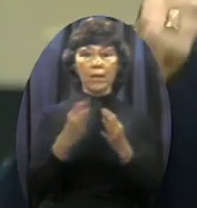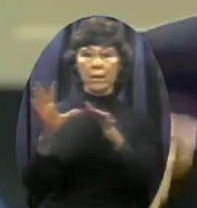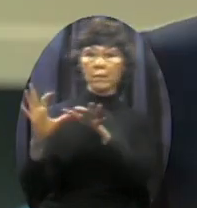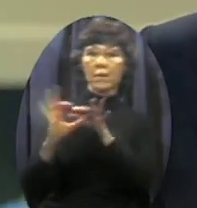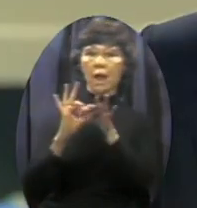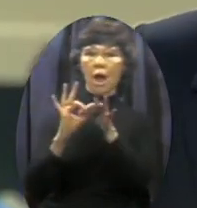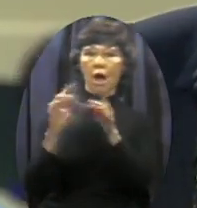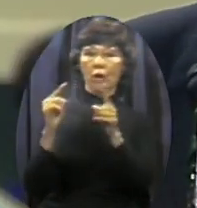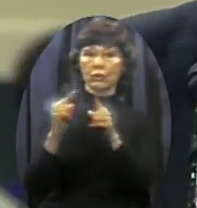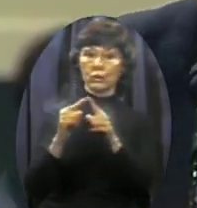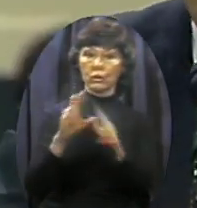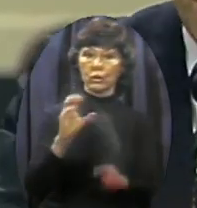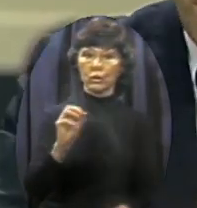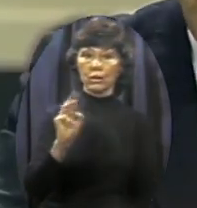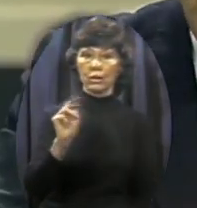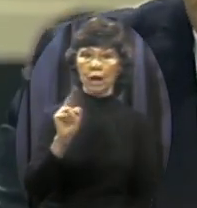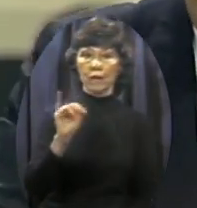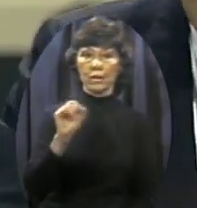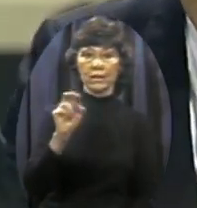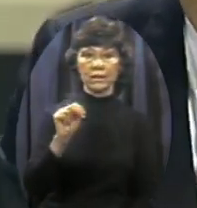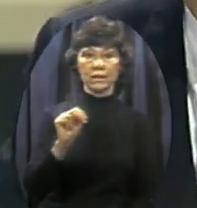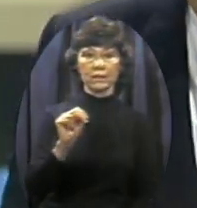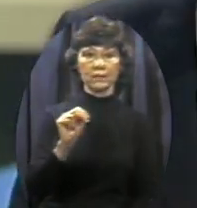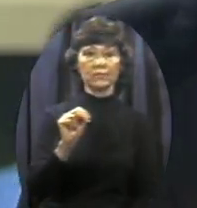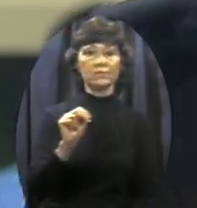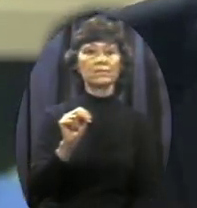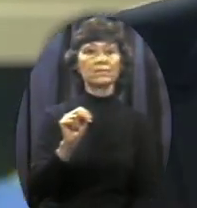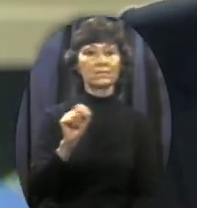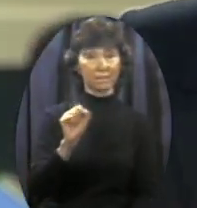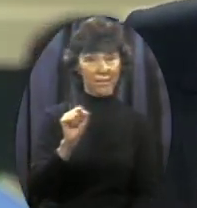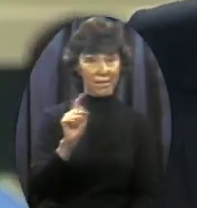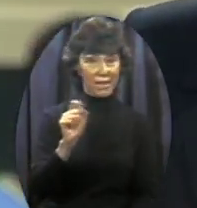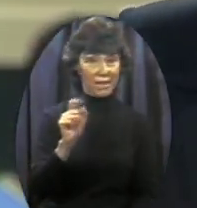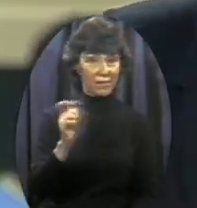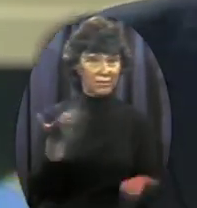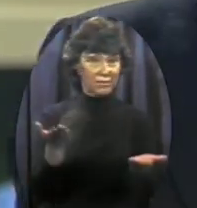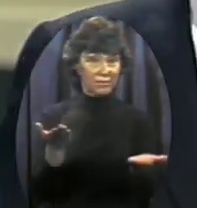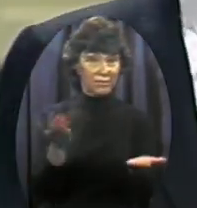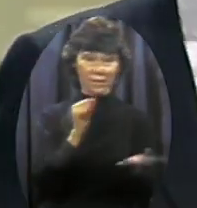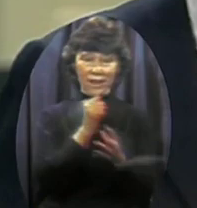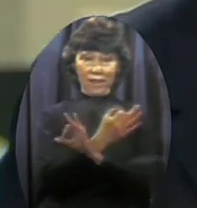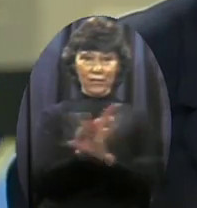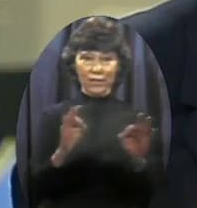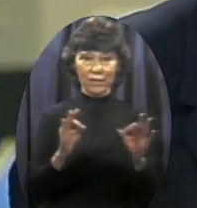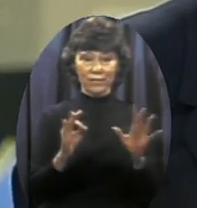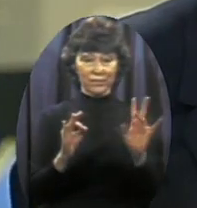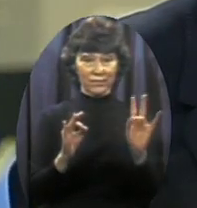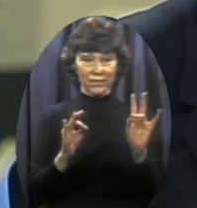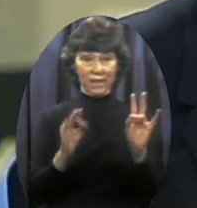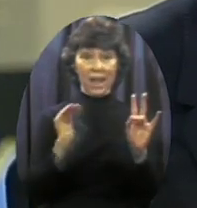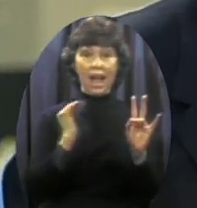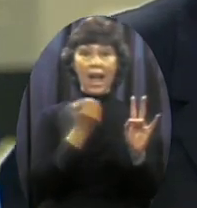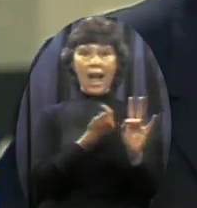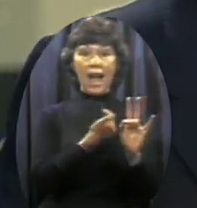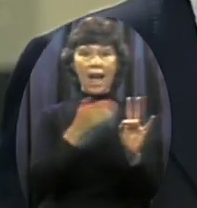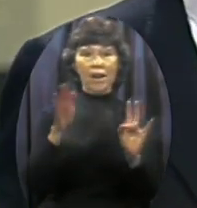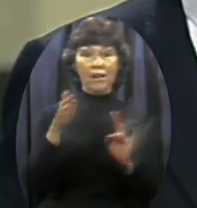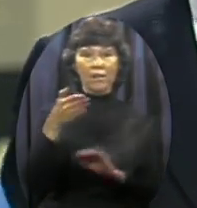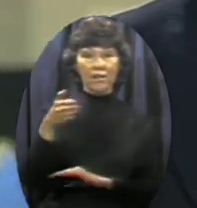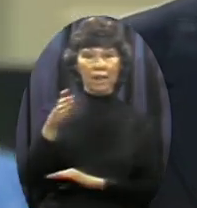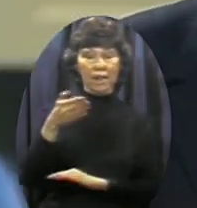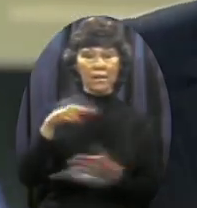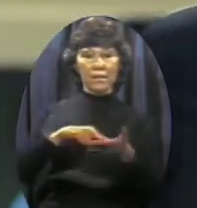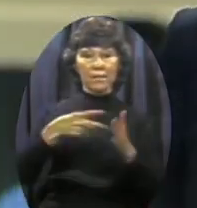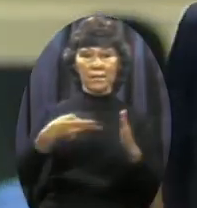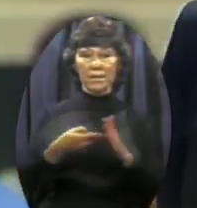What a privilege The red, white and blue Our flag stands for open and free elections If we don't